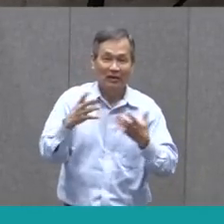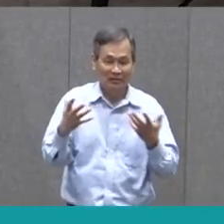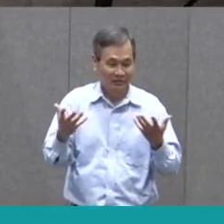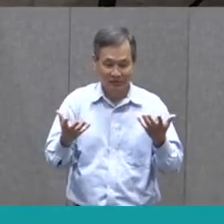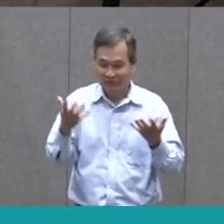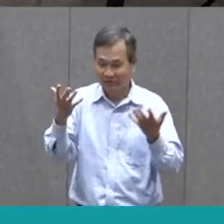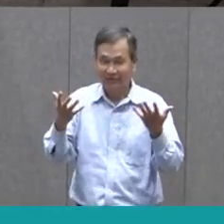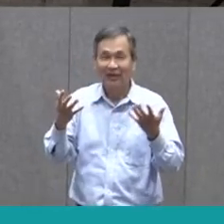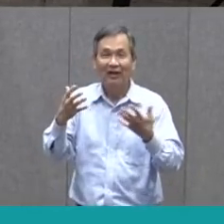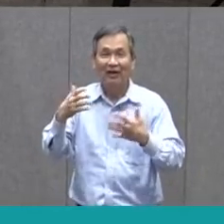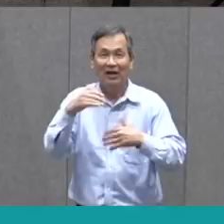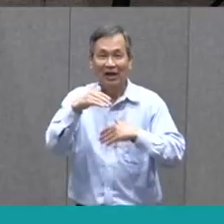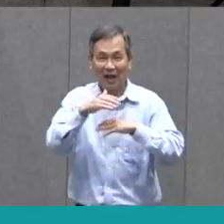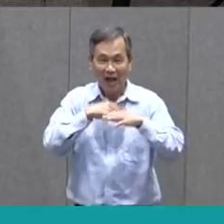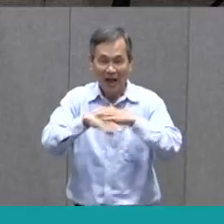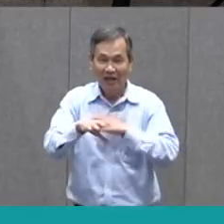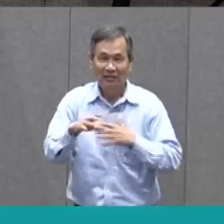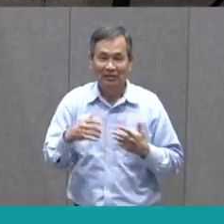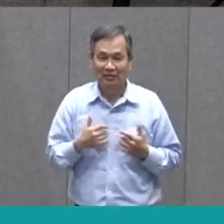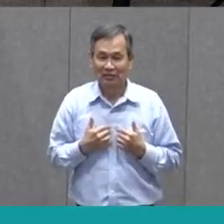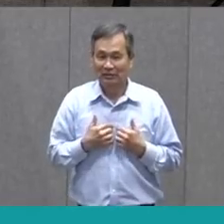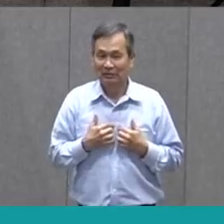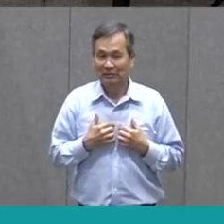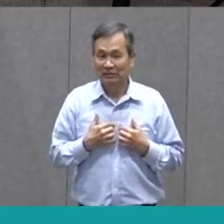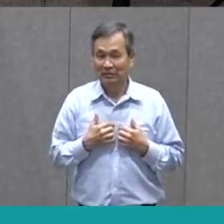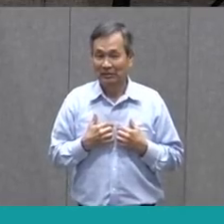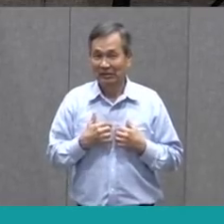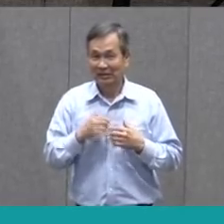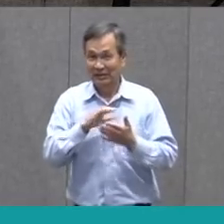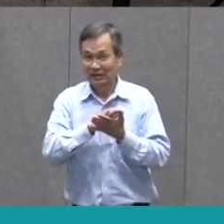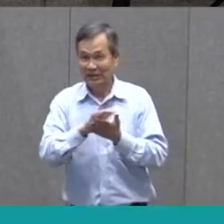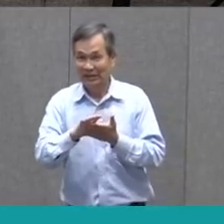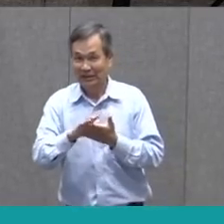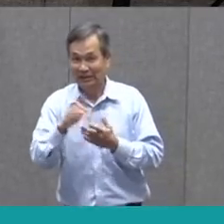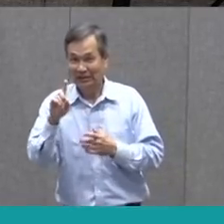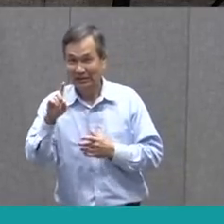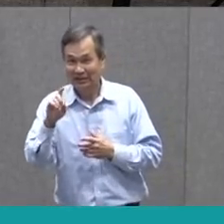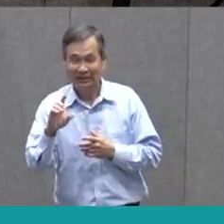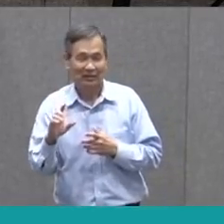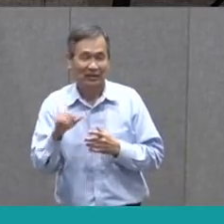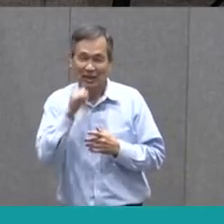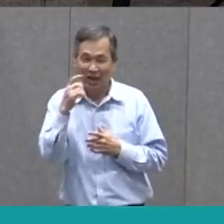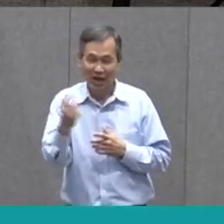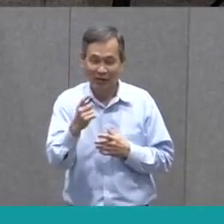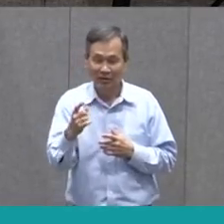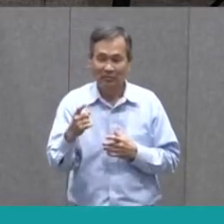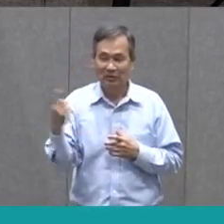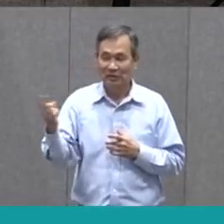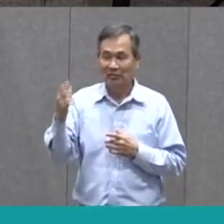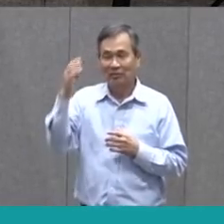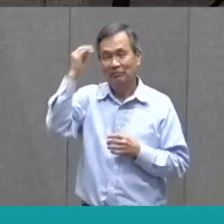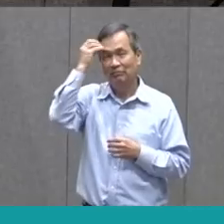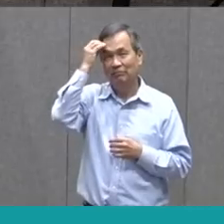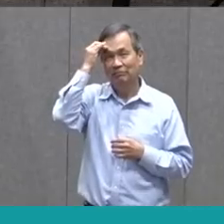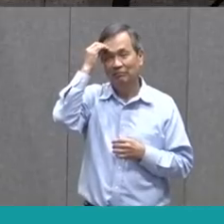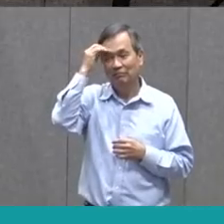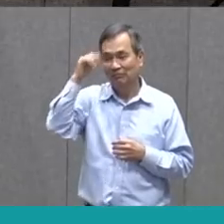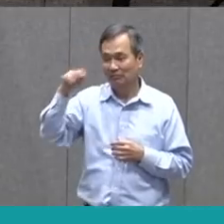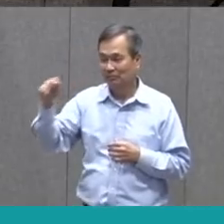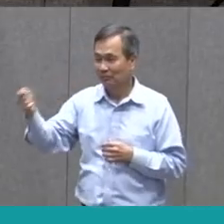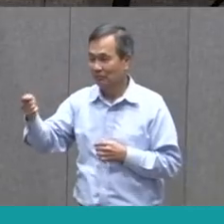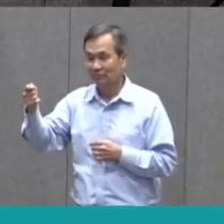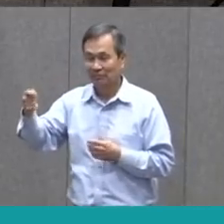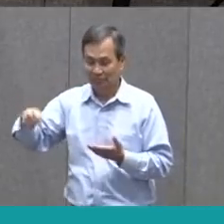their hands. That's not always very sanitary. So somebody invented a